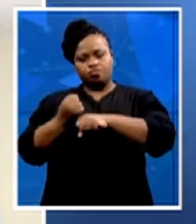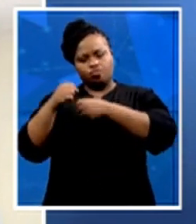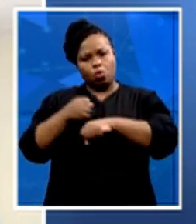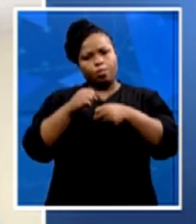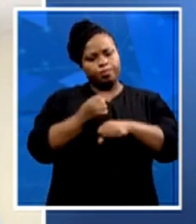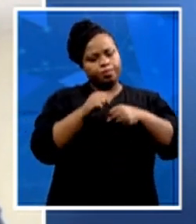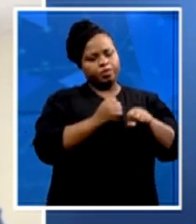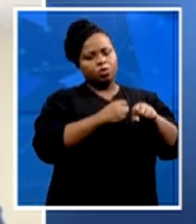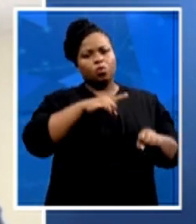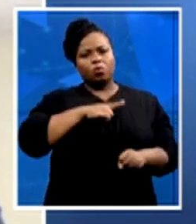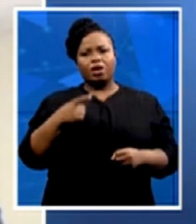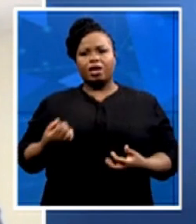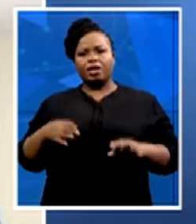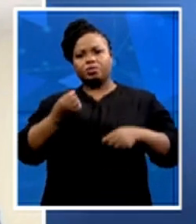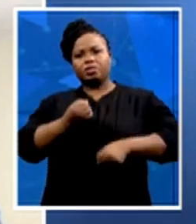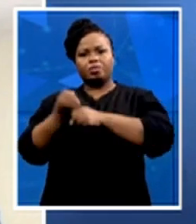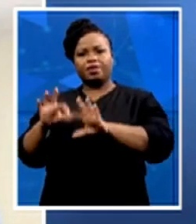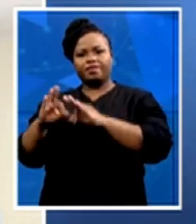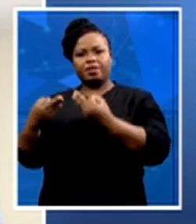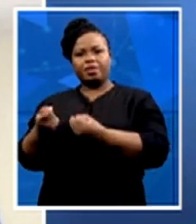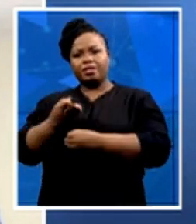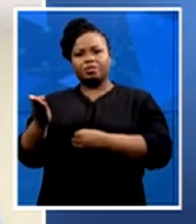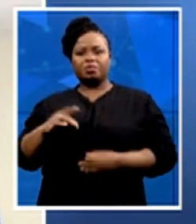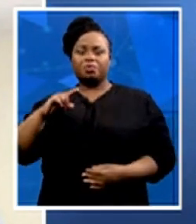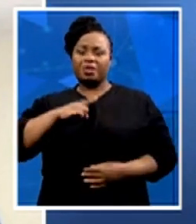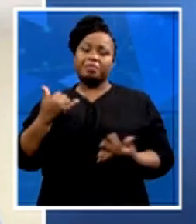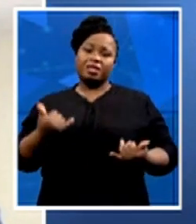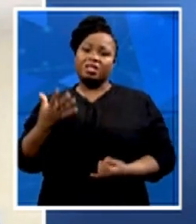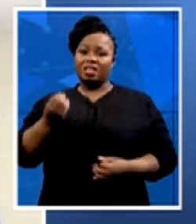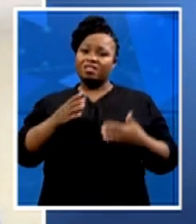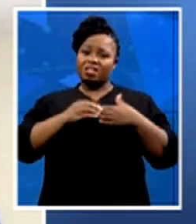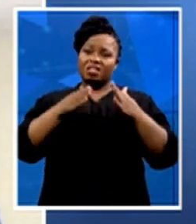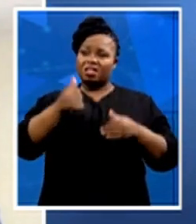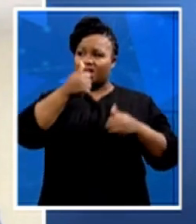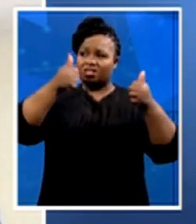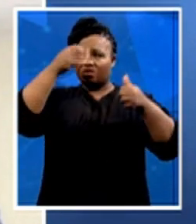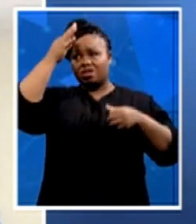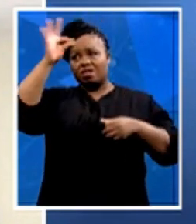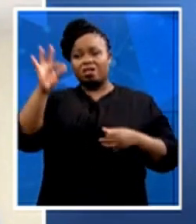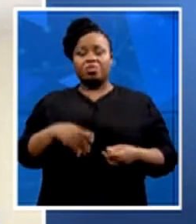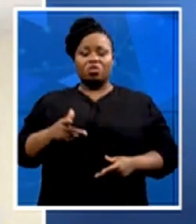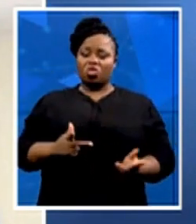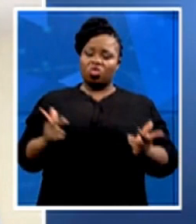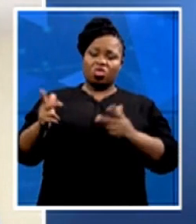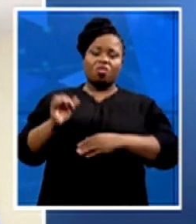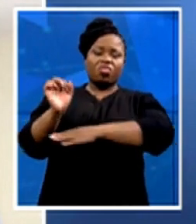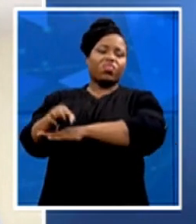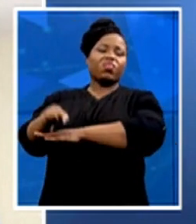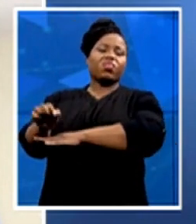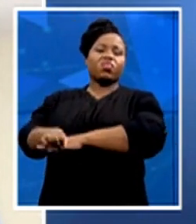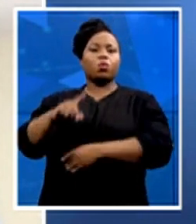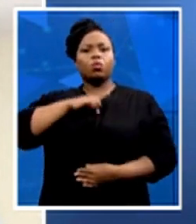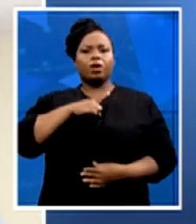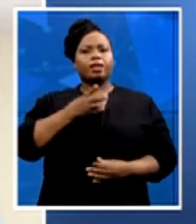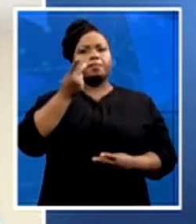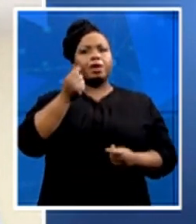get food on the table. But you've got leaders of government who do not care, who are stealing the money that is supposed to relieve our people. So at the